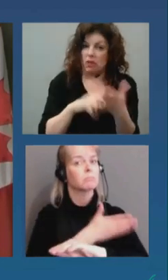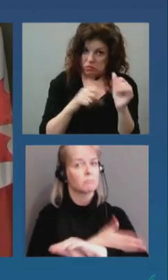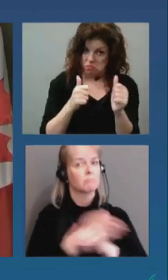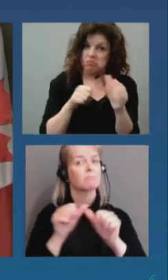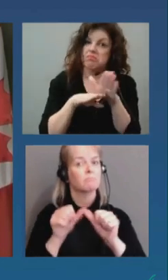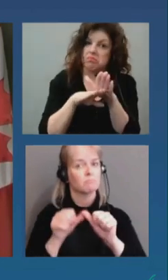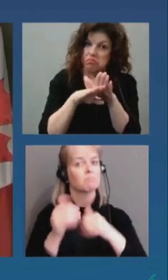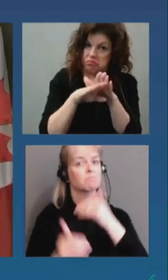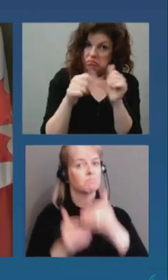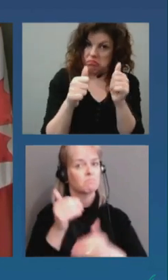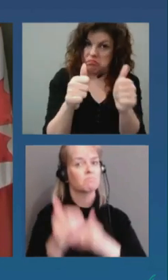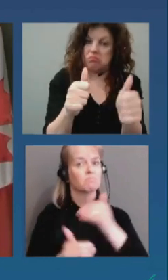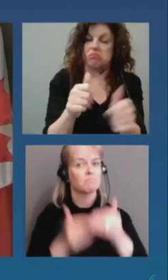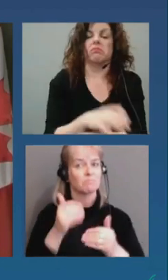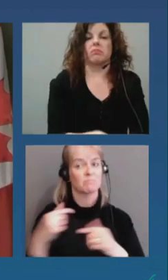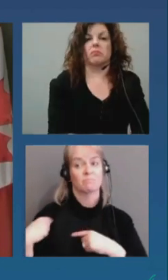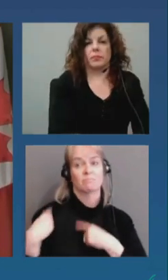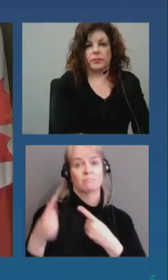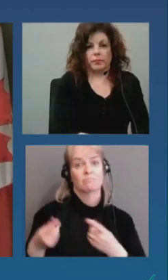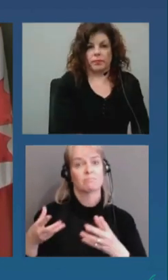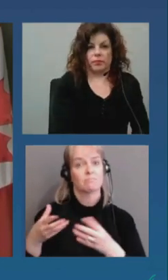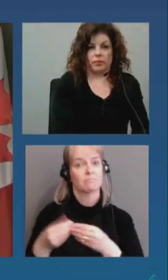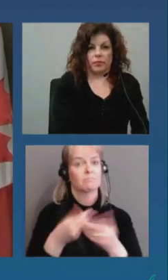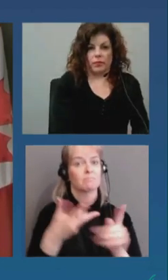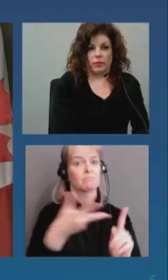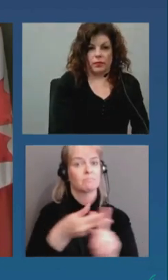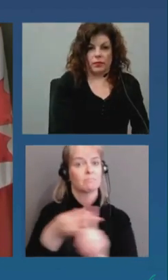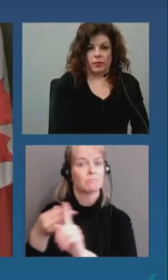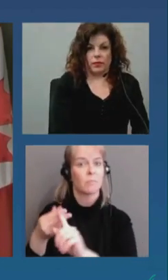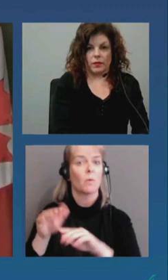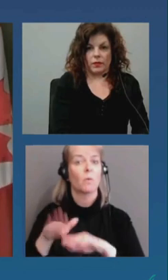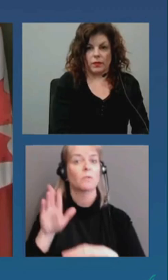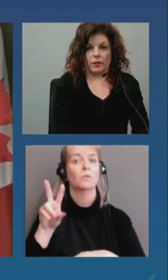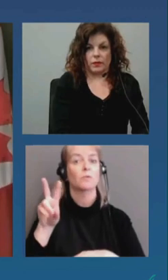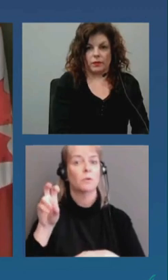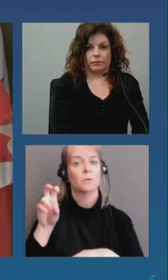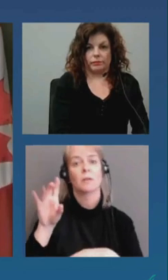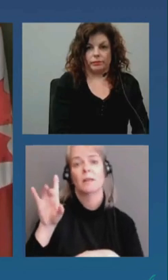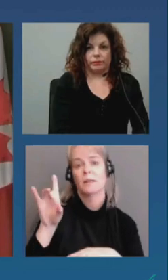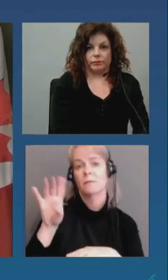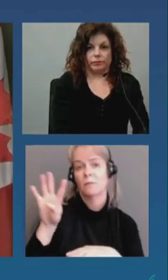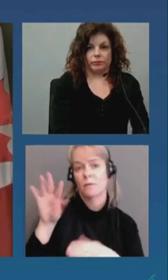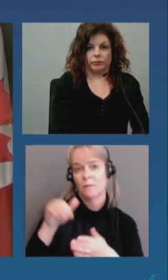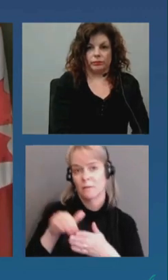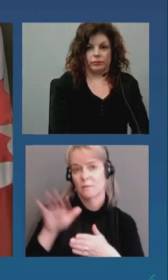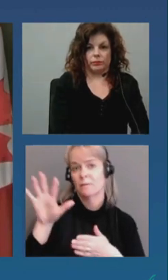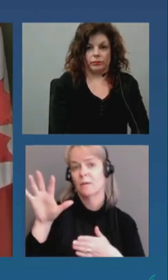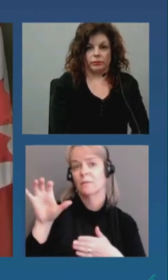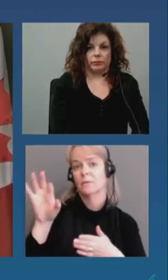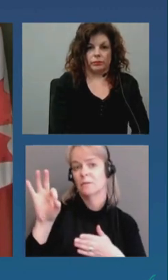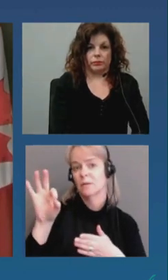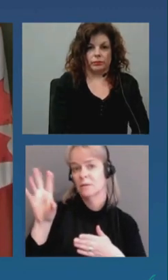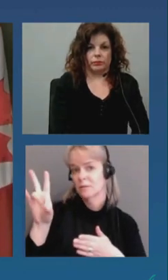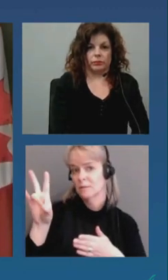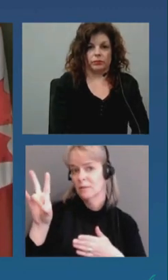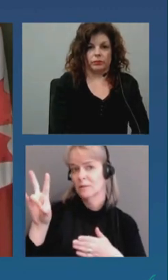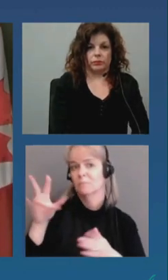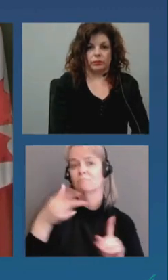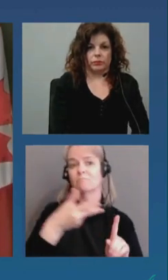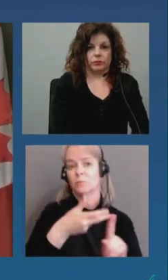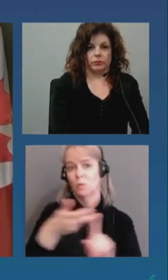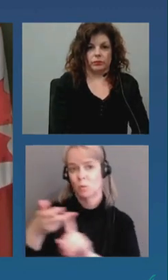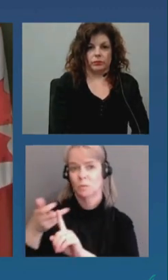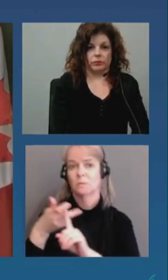today we've administered a total of 284 597 doses in ottawa